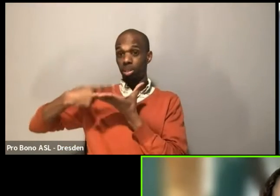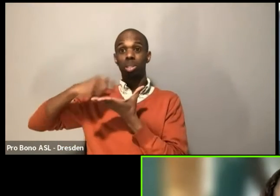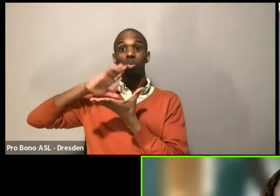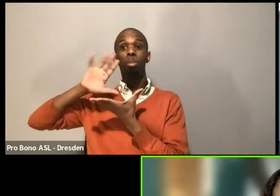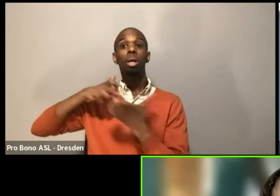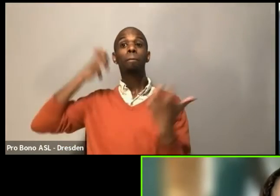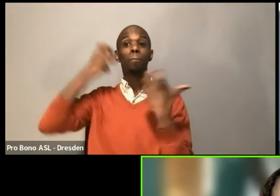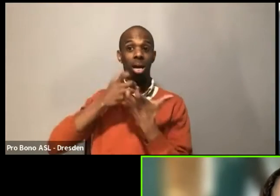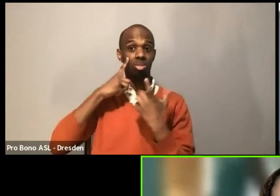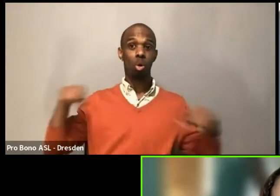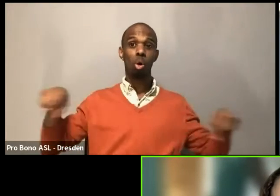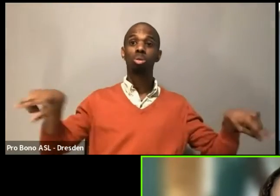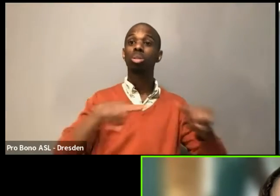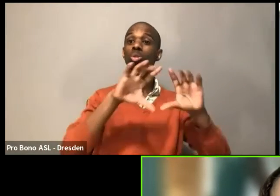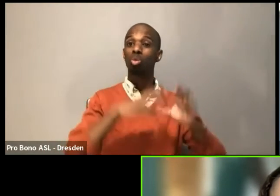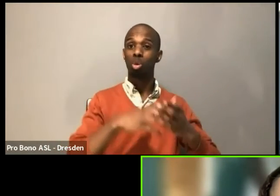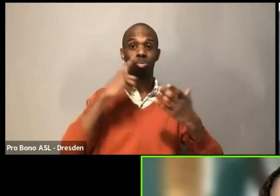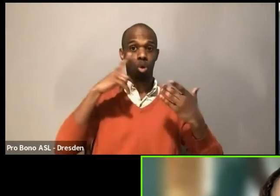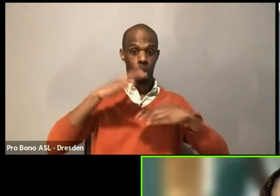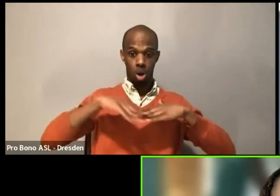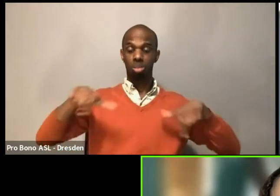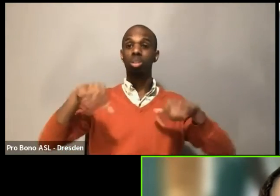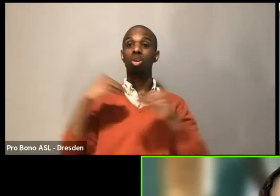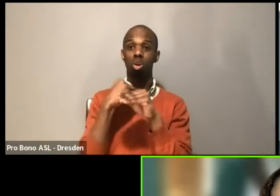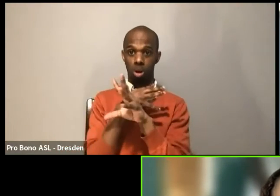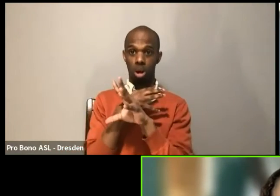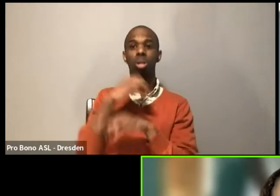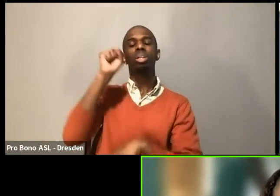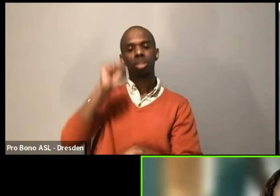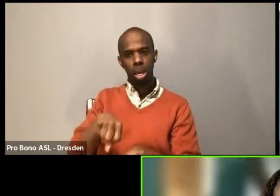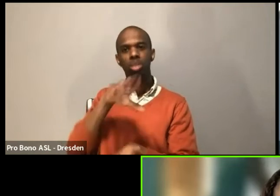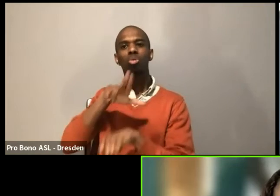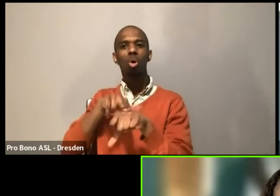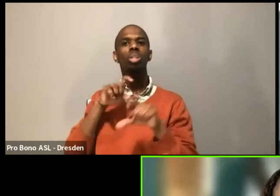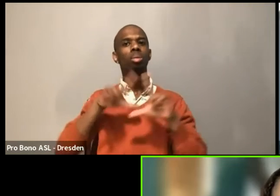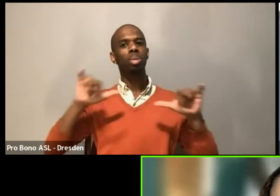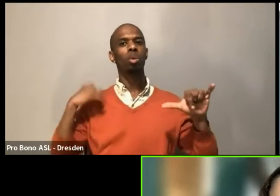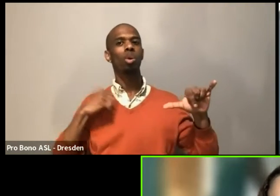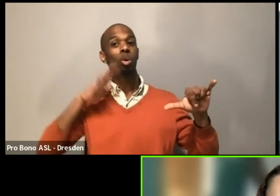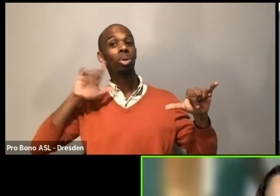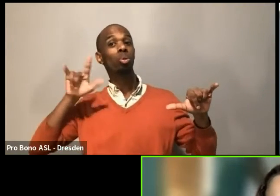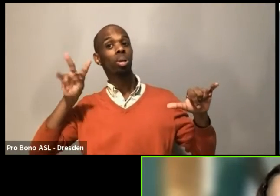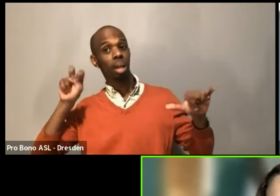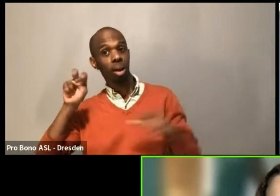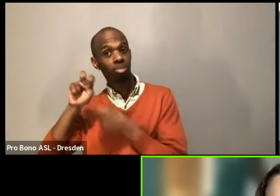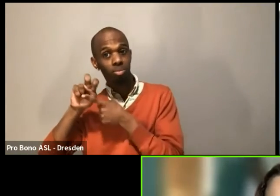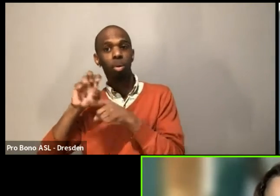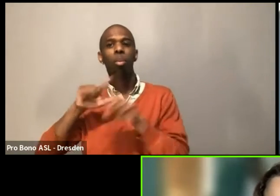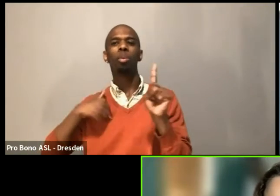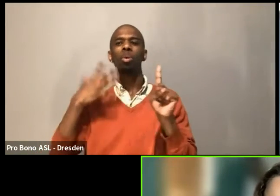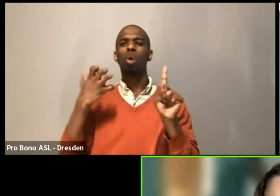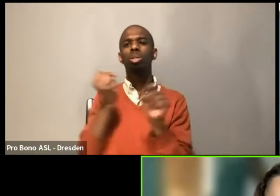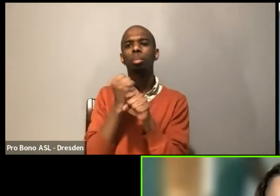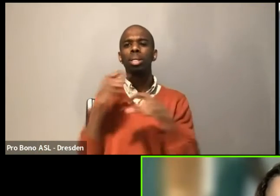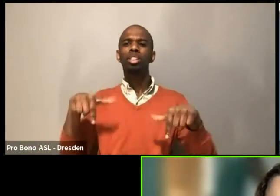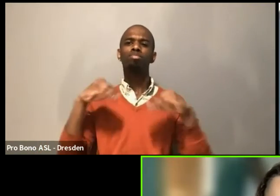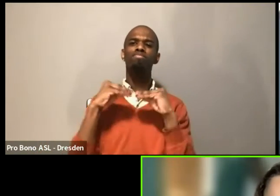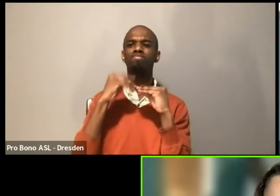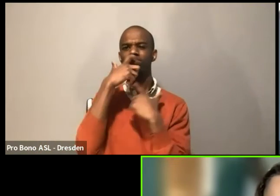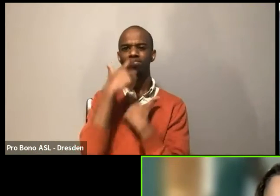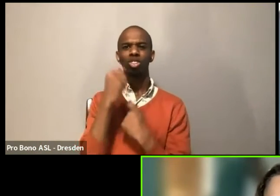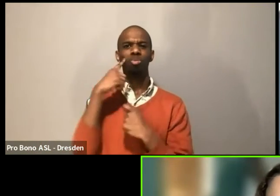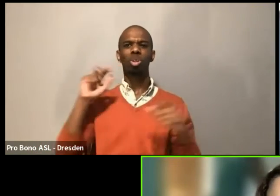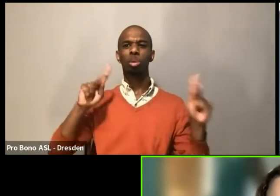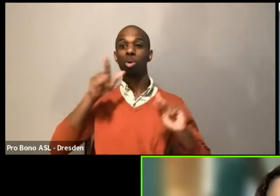lot of ways we can go about this. So I want to make sure that we talk about the topics that are interesting, interesting to the people in this, in this zoom